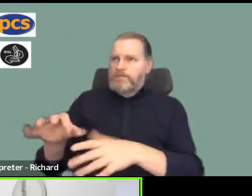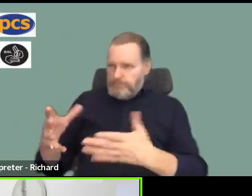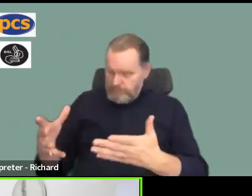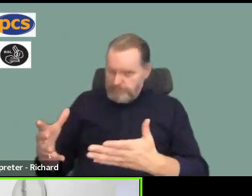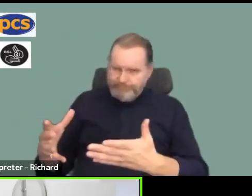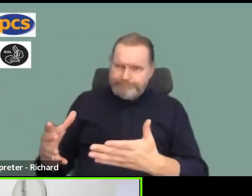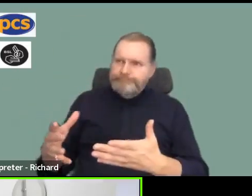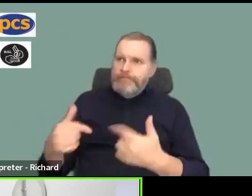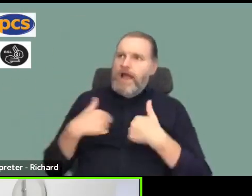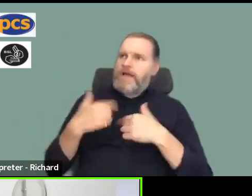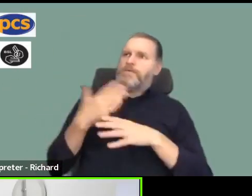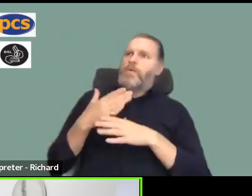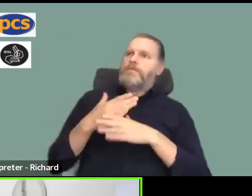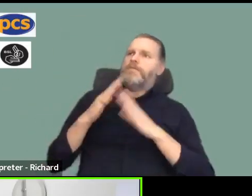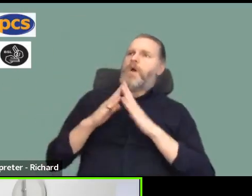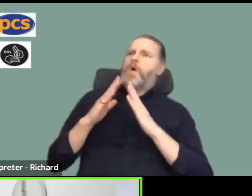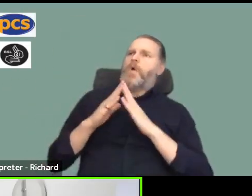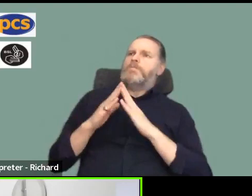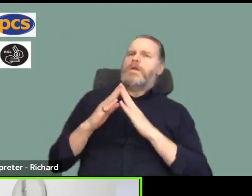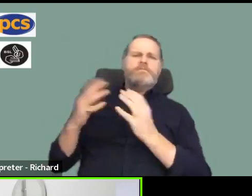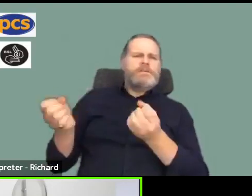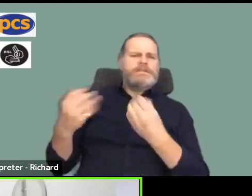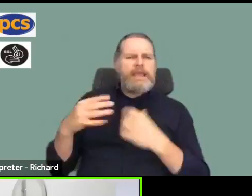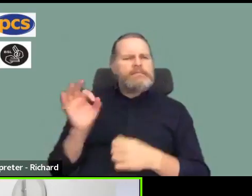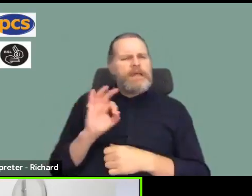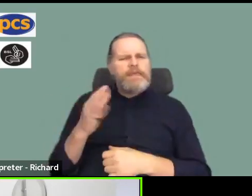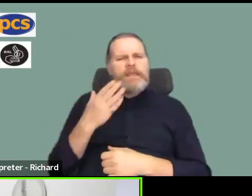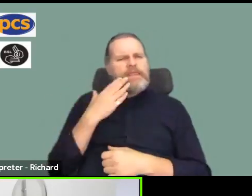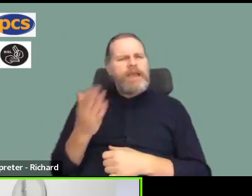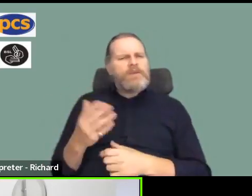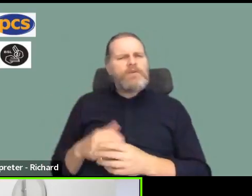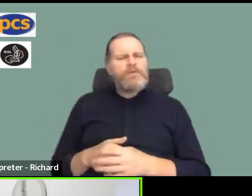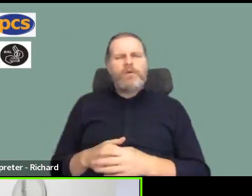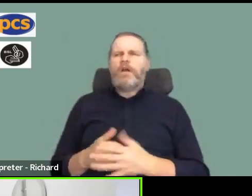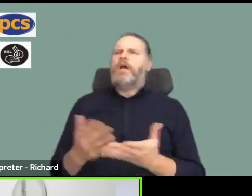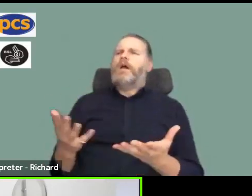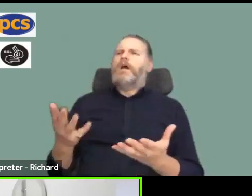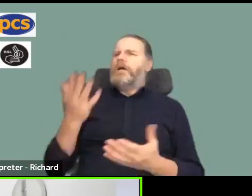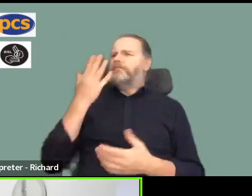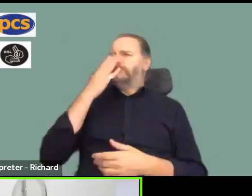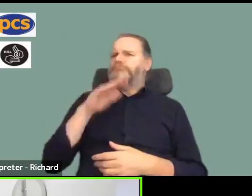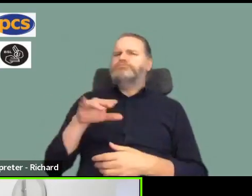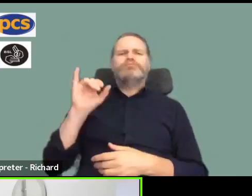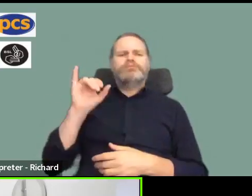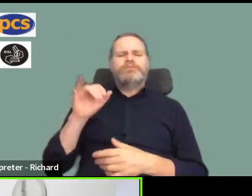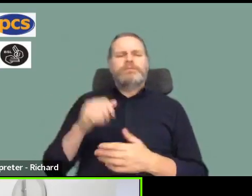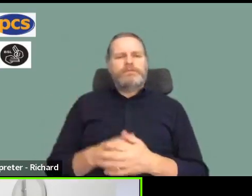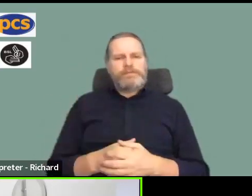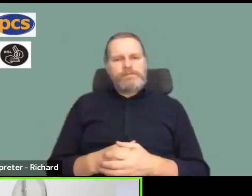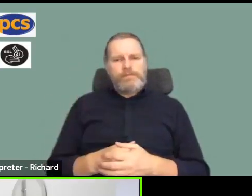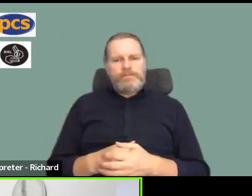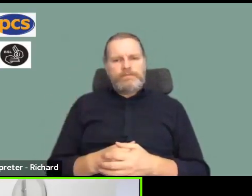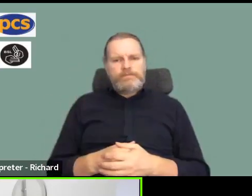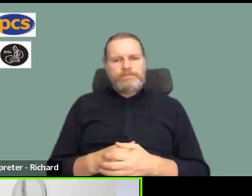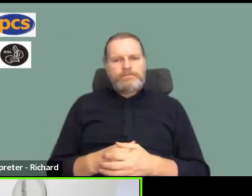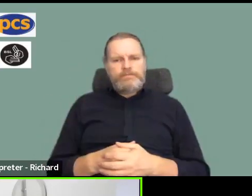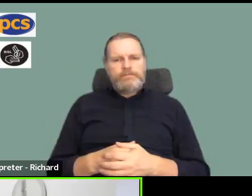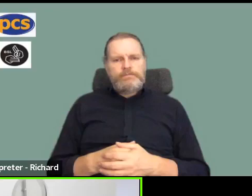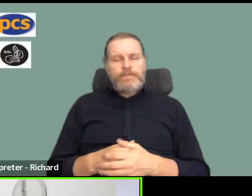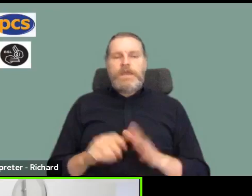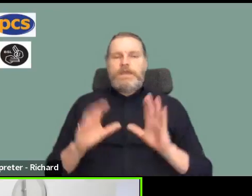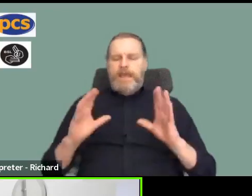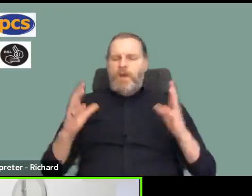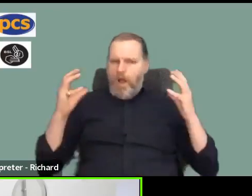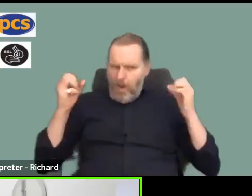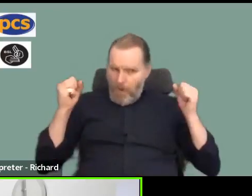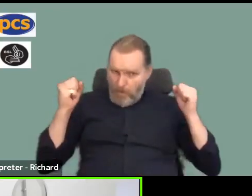Tracy says, this is not a drill. Vital that details are correct on PCS Digital and that people return their ballot papers. Mark, I'm going to pause